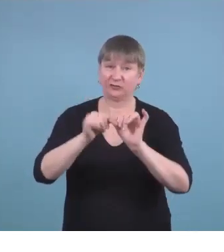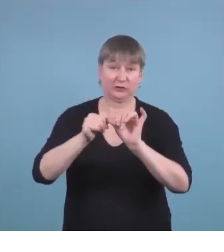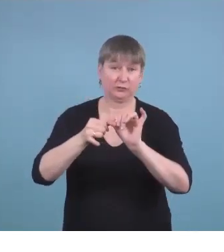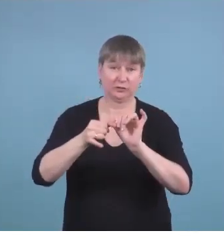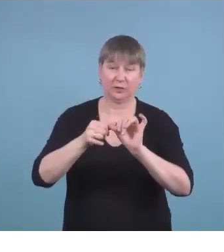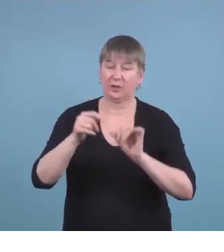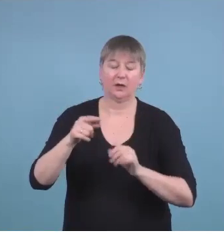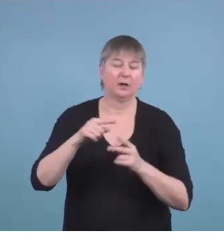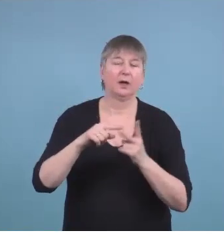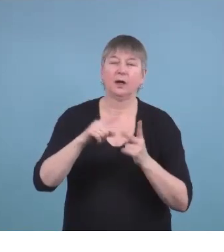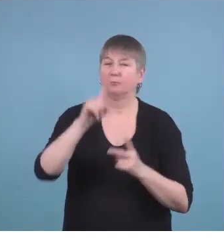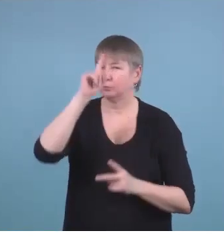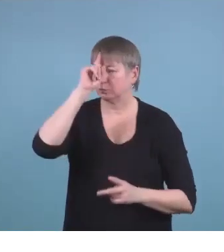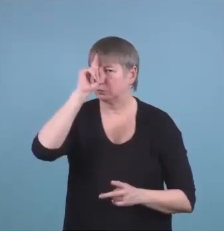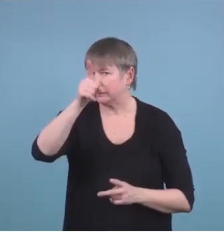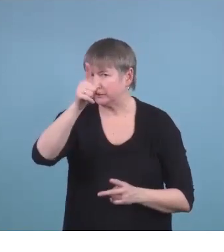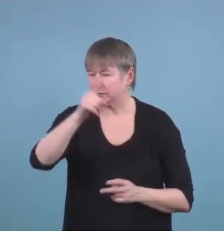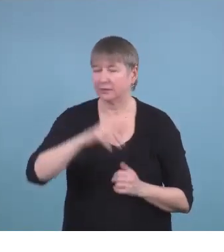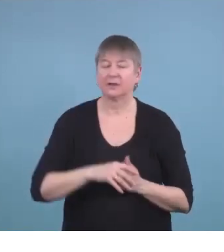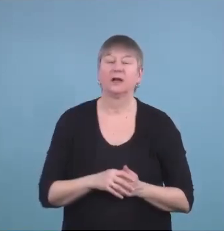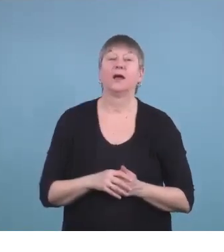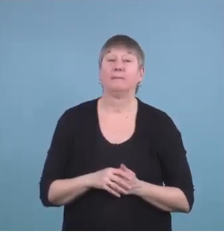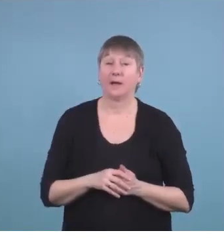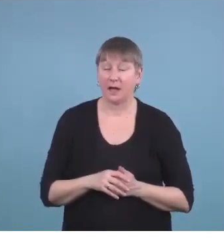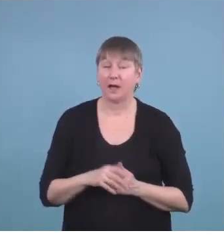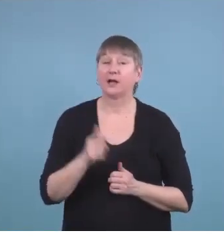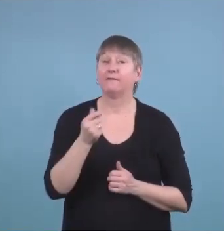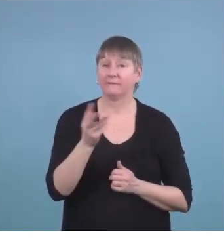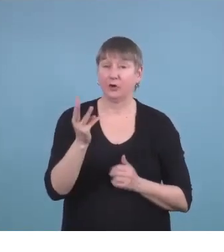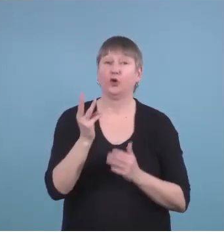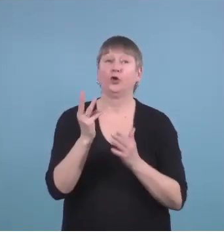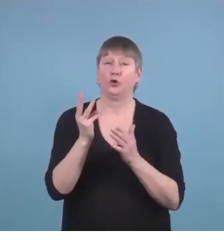There were a few courses that they were specifically